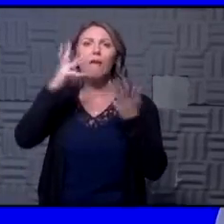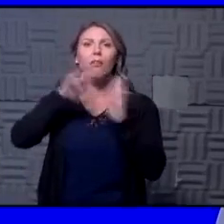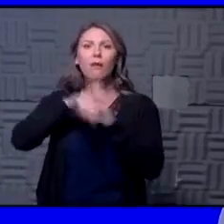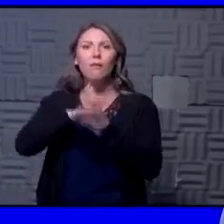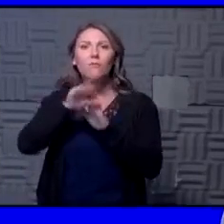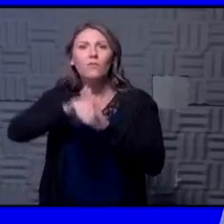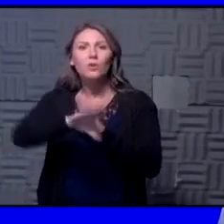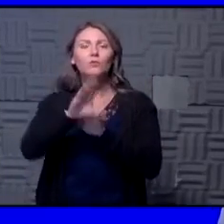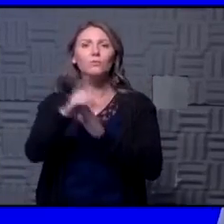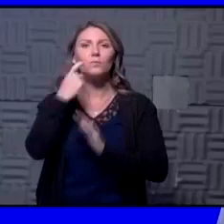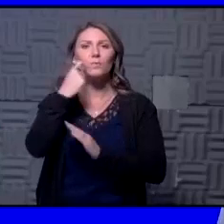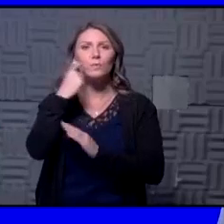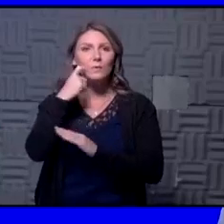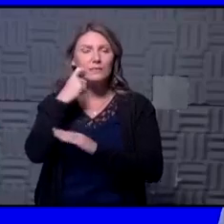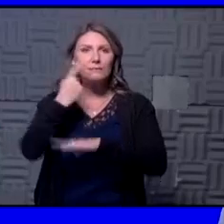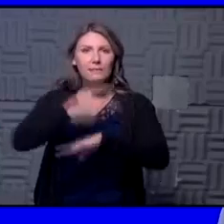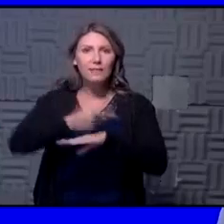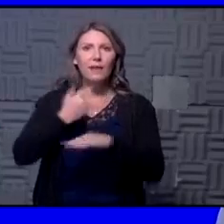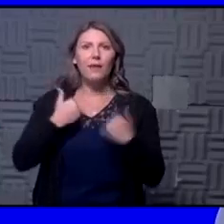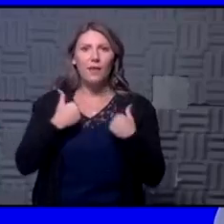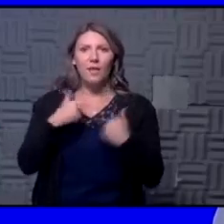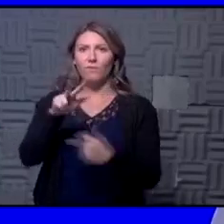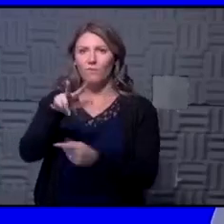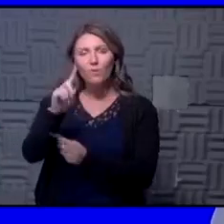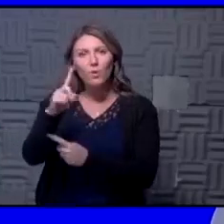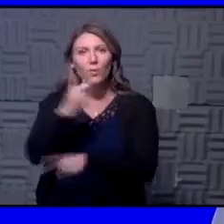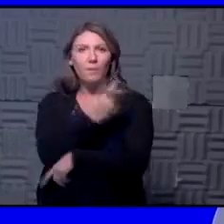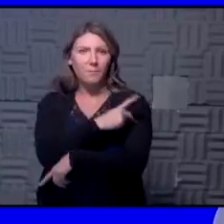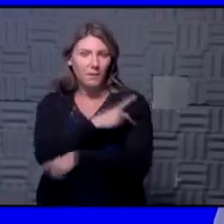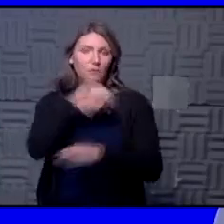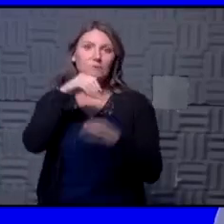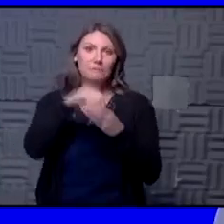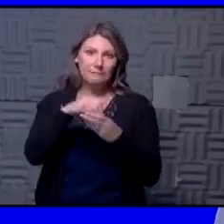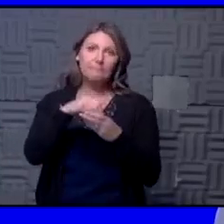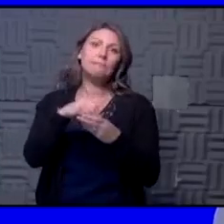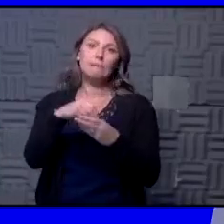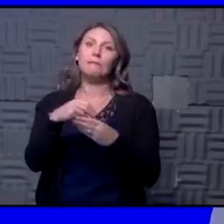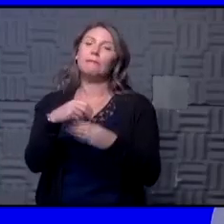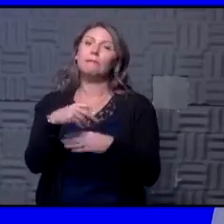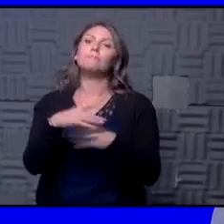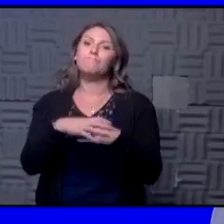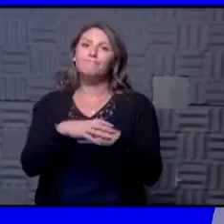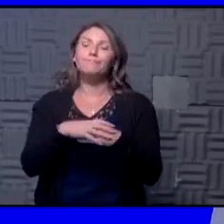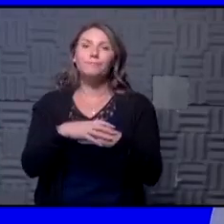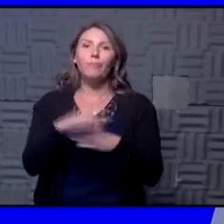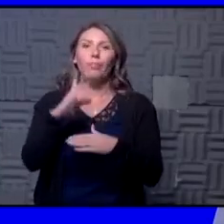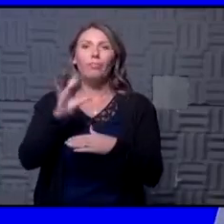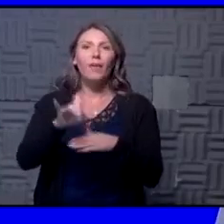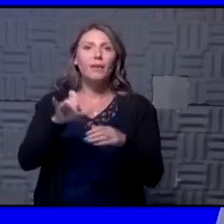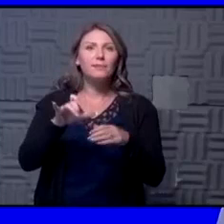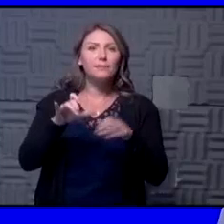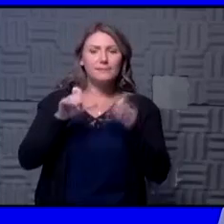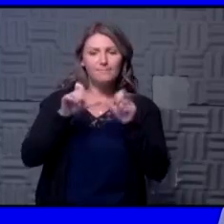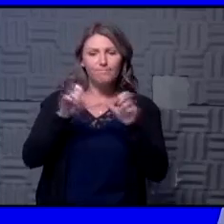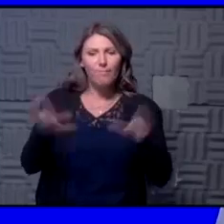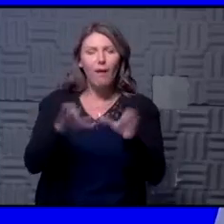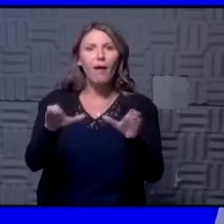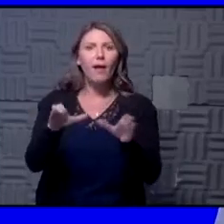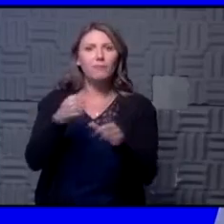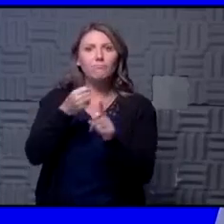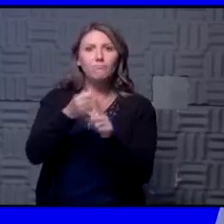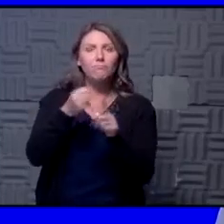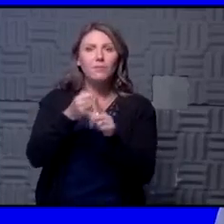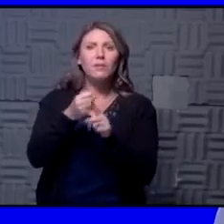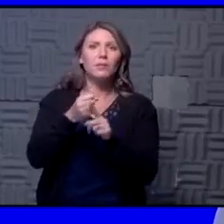the last couple days we do have 31 patients in the hospital that are on the active acute infection status